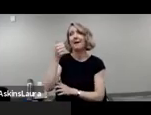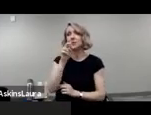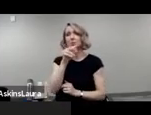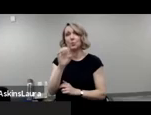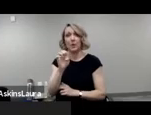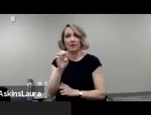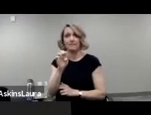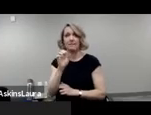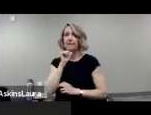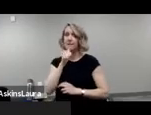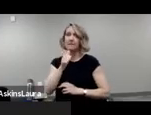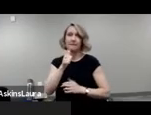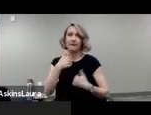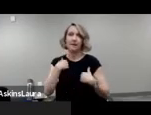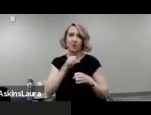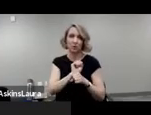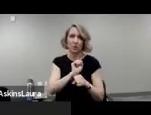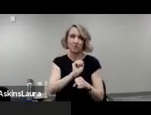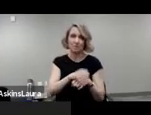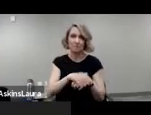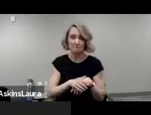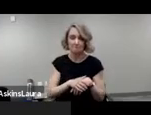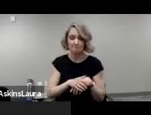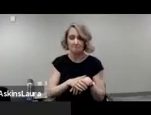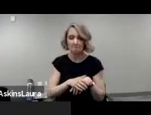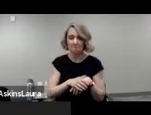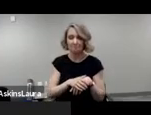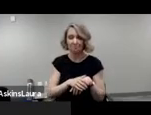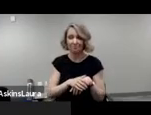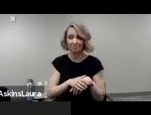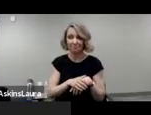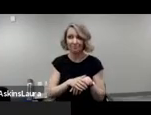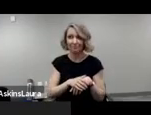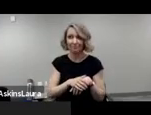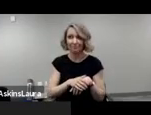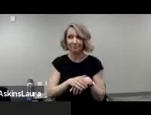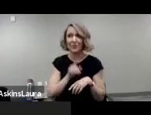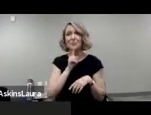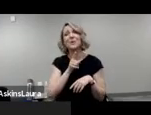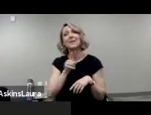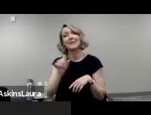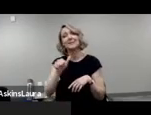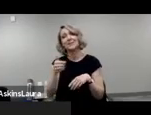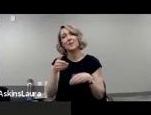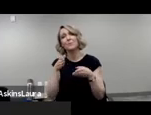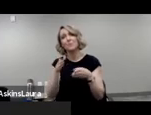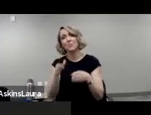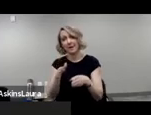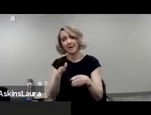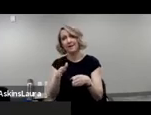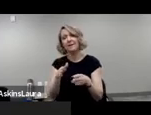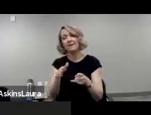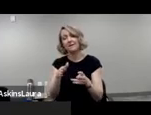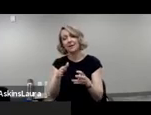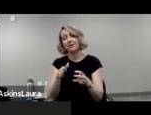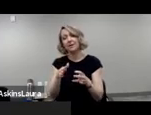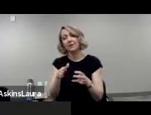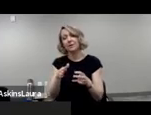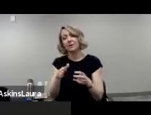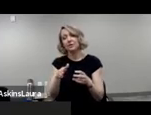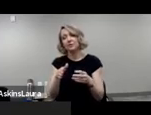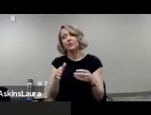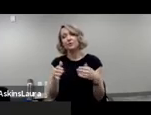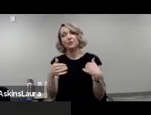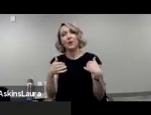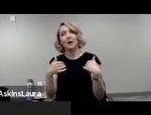unemployment. So it's another way to put money in people with disabilities'